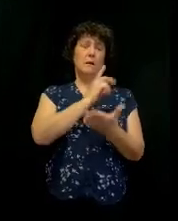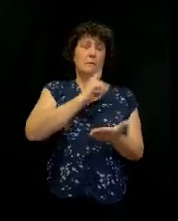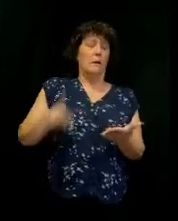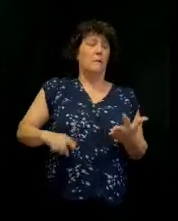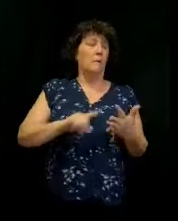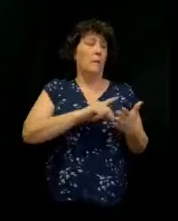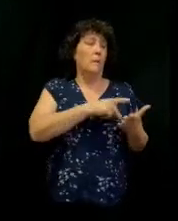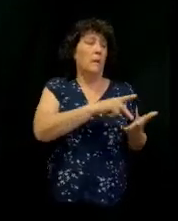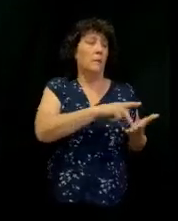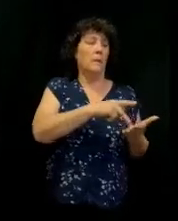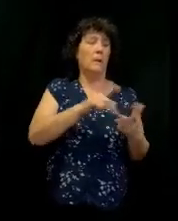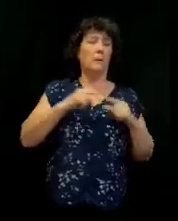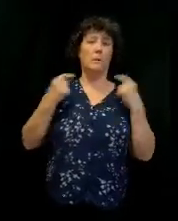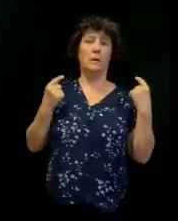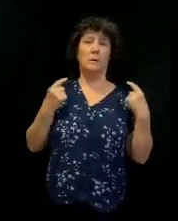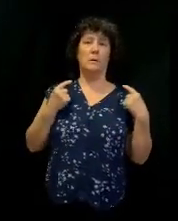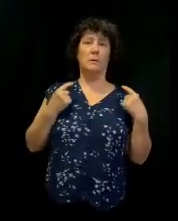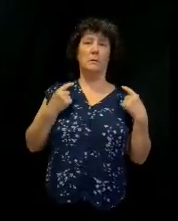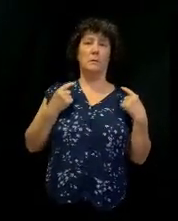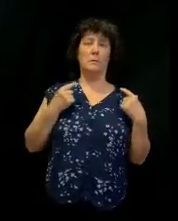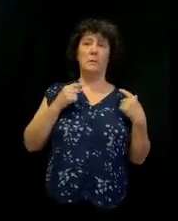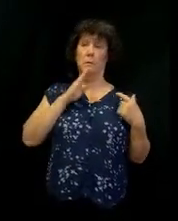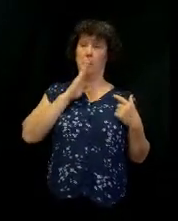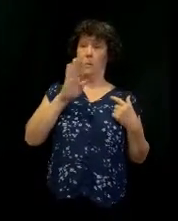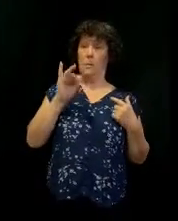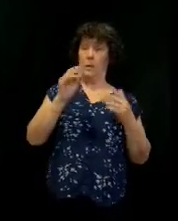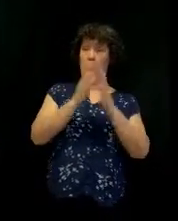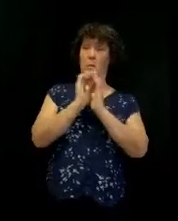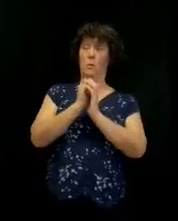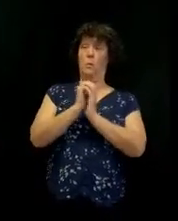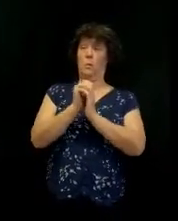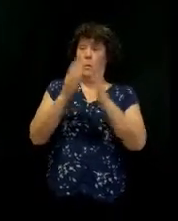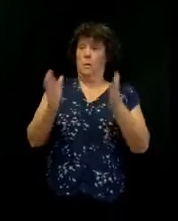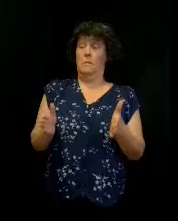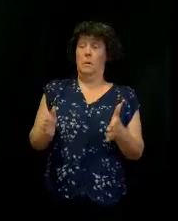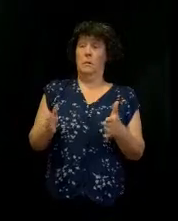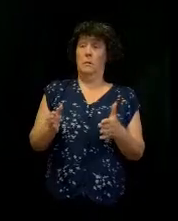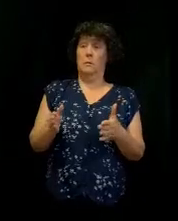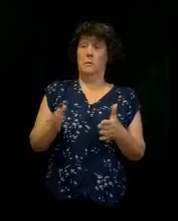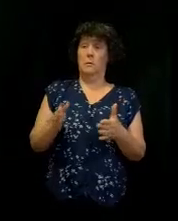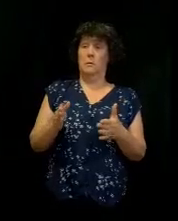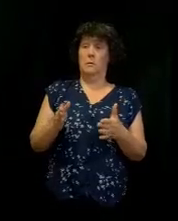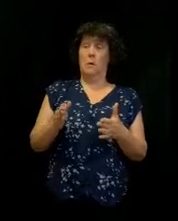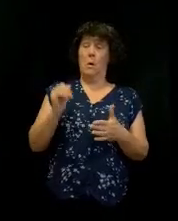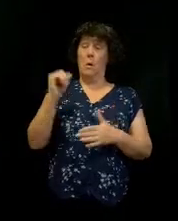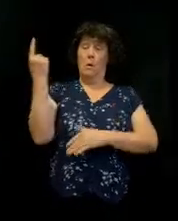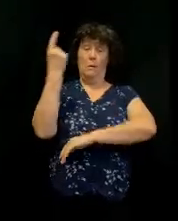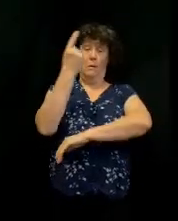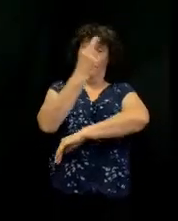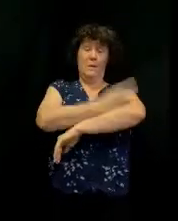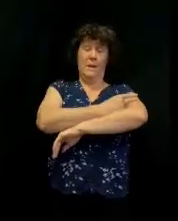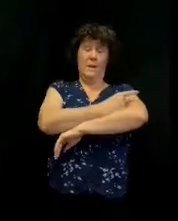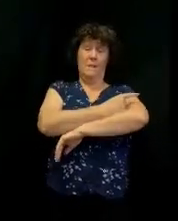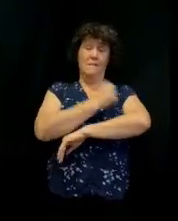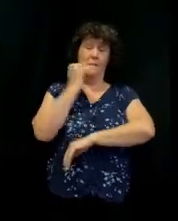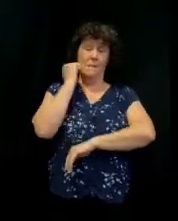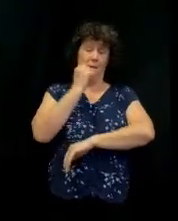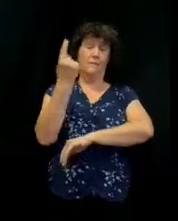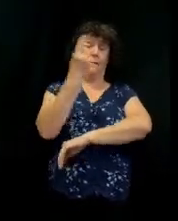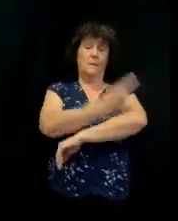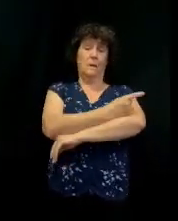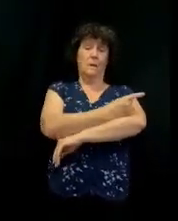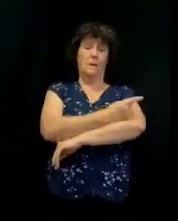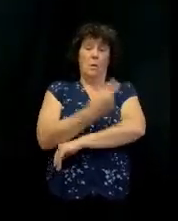paying the priests, to actually be the worshipers 24 hours a day, seven days a week, to do one thing, to worship and praise God.